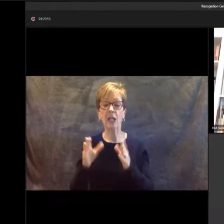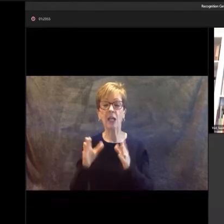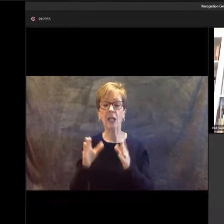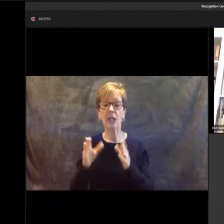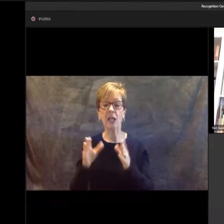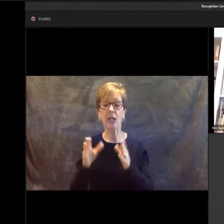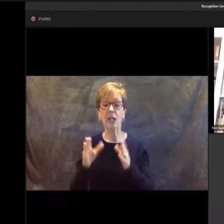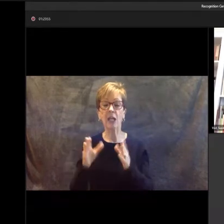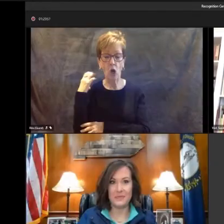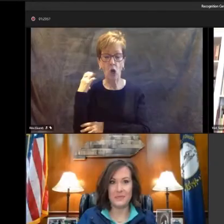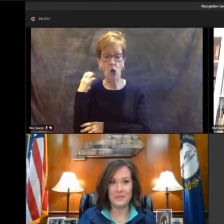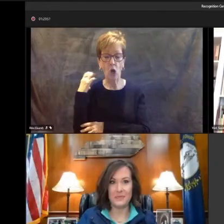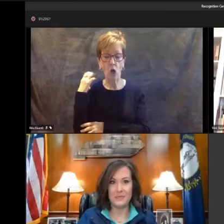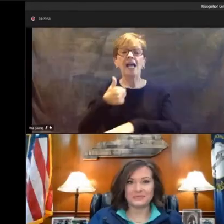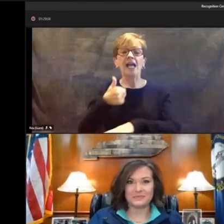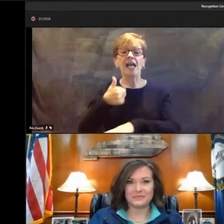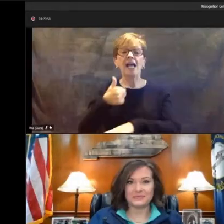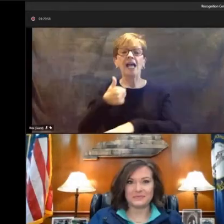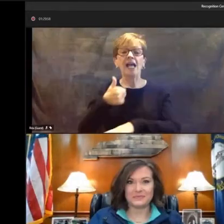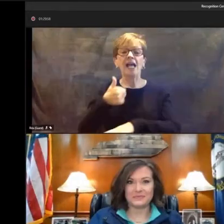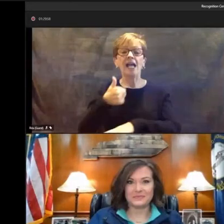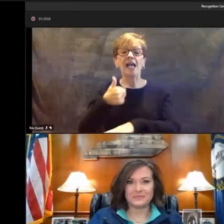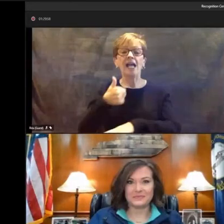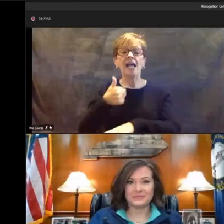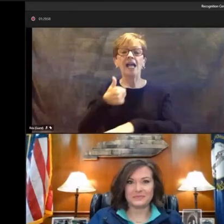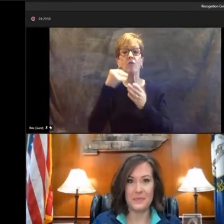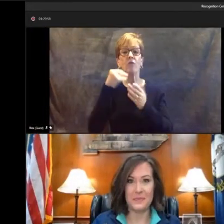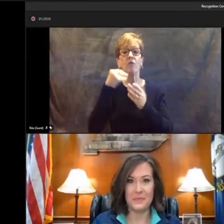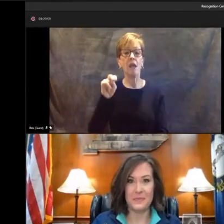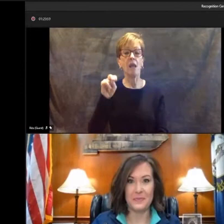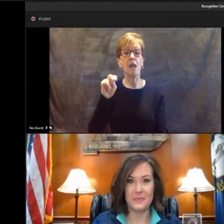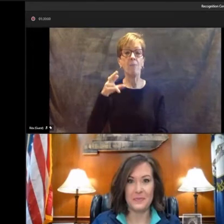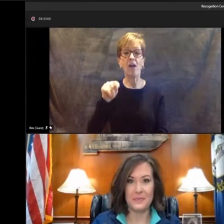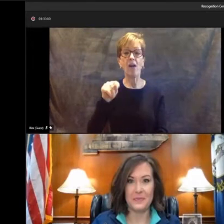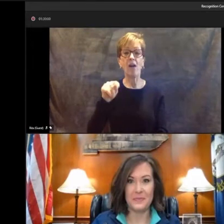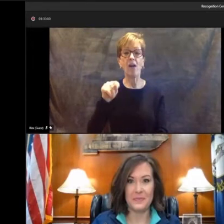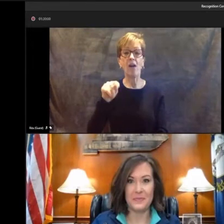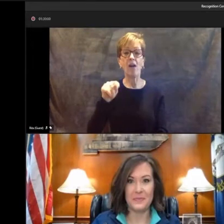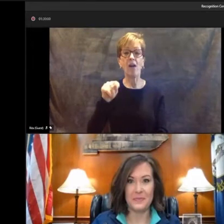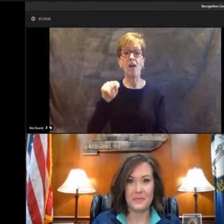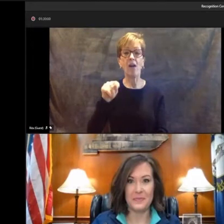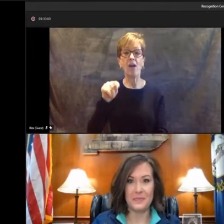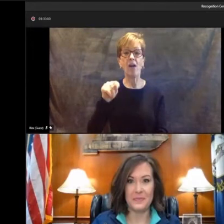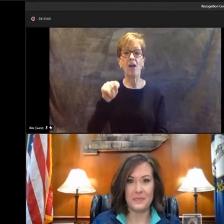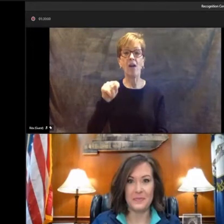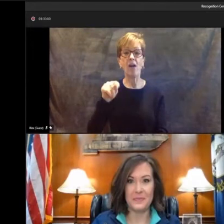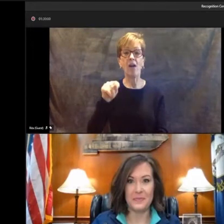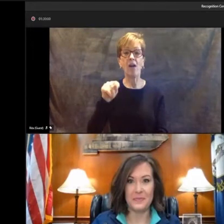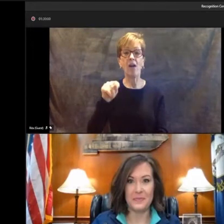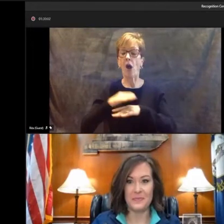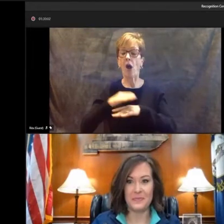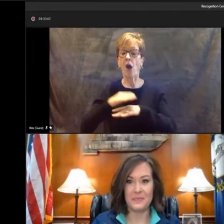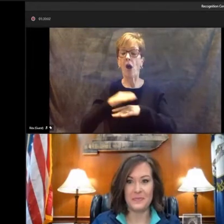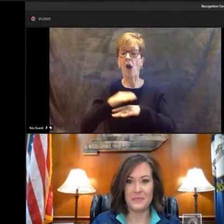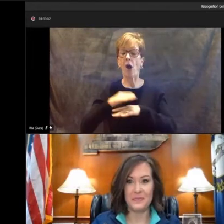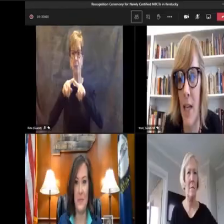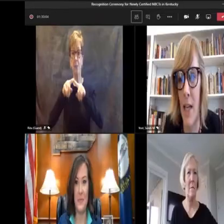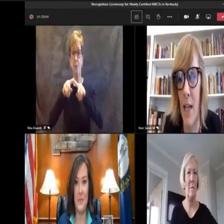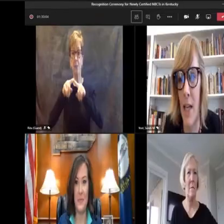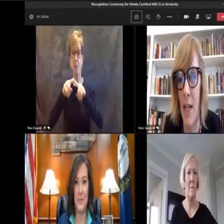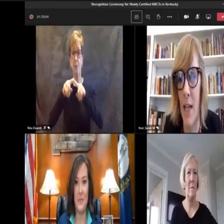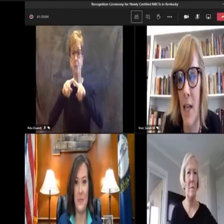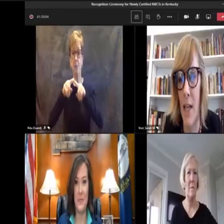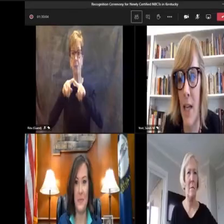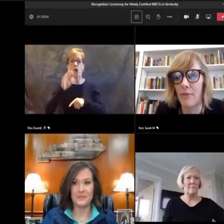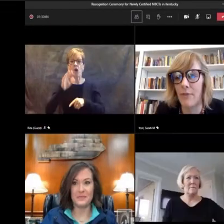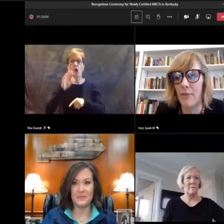nonprofit. Jacqueline's leadership does not end in the classroom or on the court. Her experience as an alumna of Emerge Kentucky drove